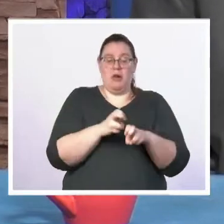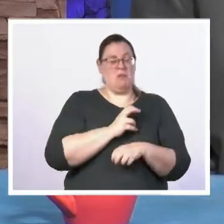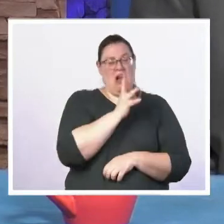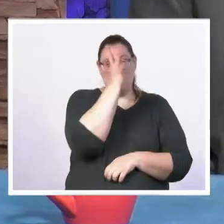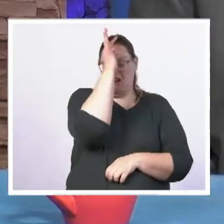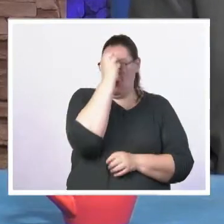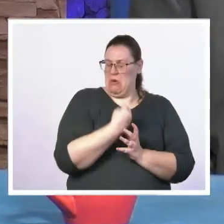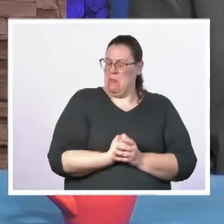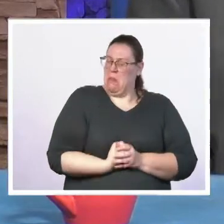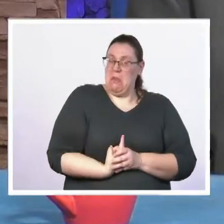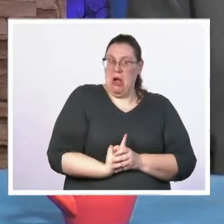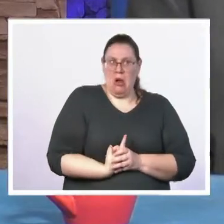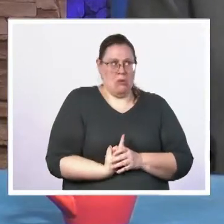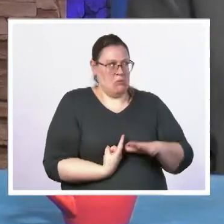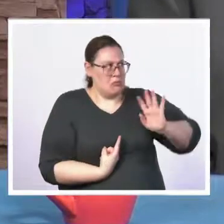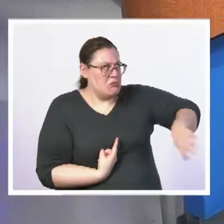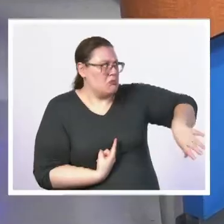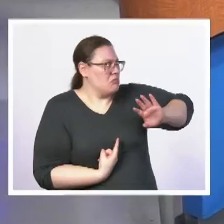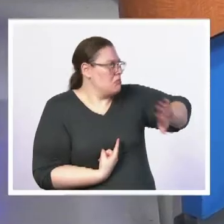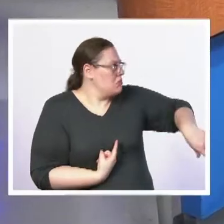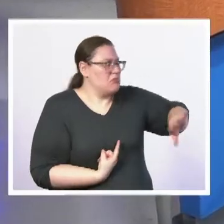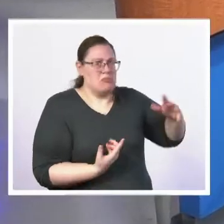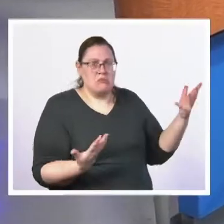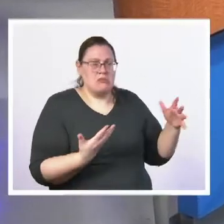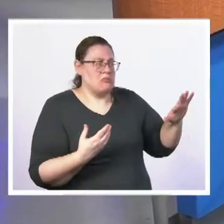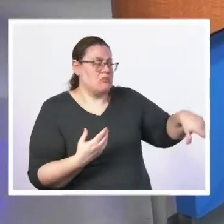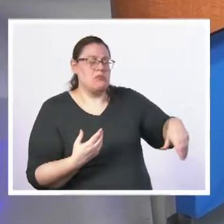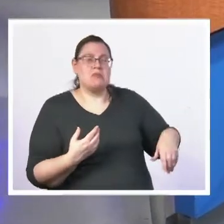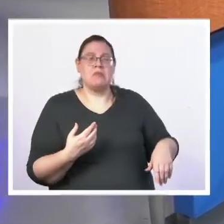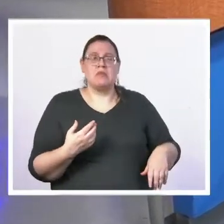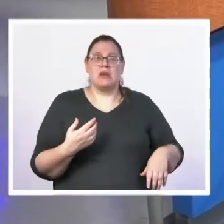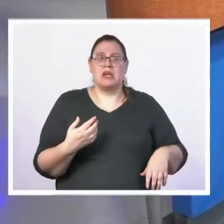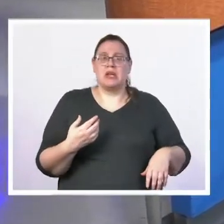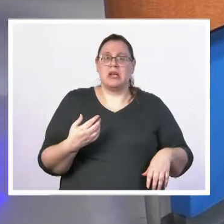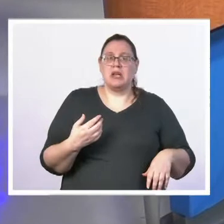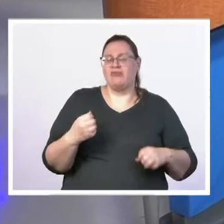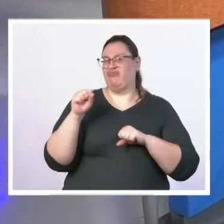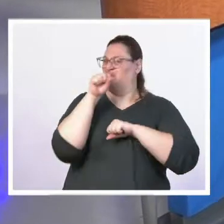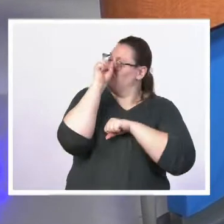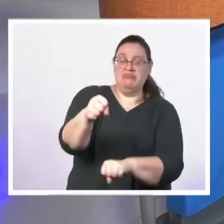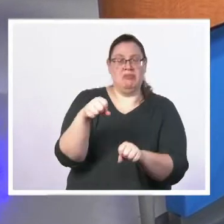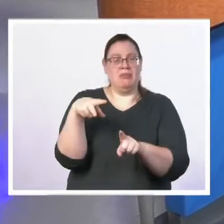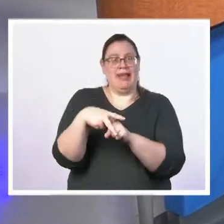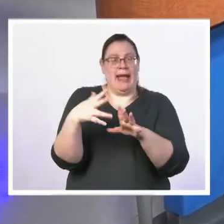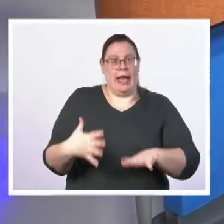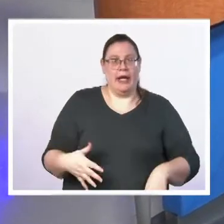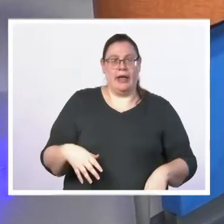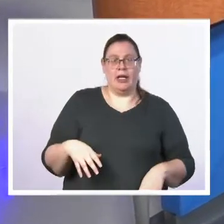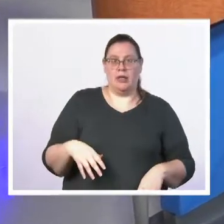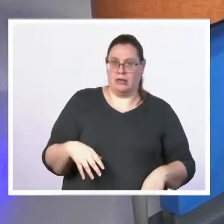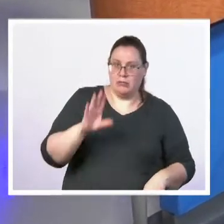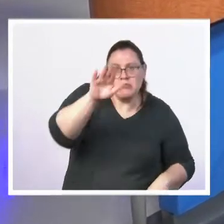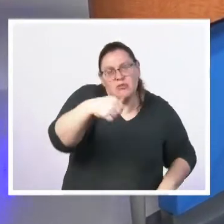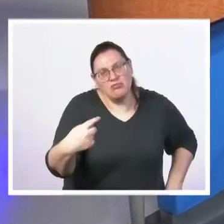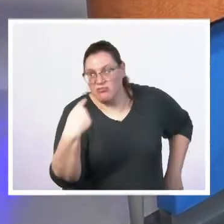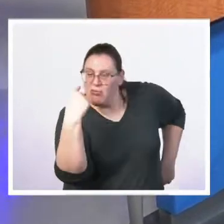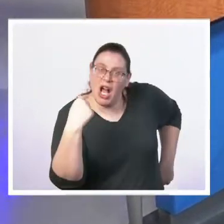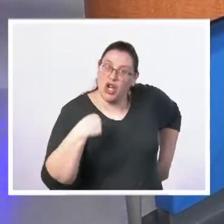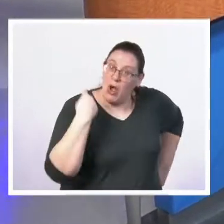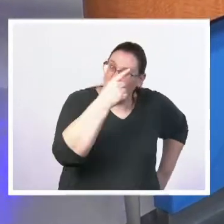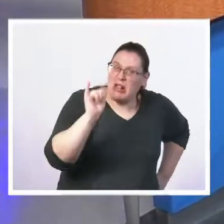and he was steaming just i told my dad dad and he wouldn't listen to me got down in the mechanic and he's like